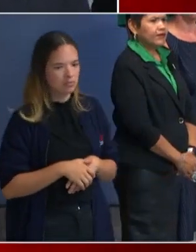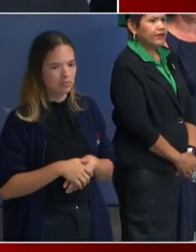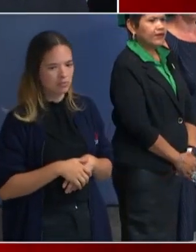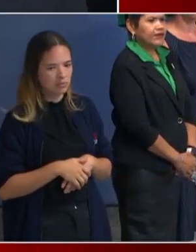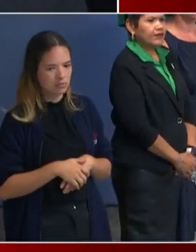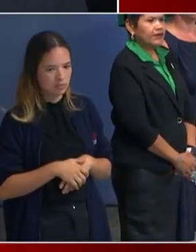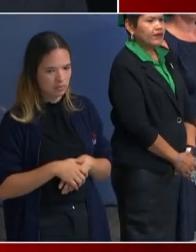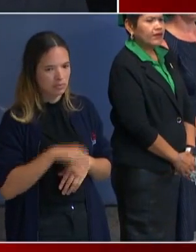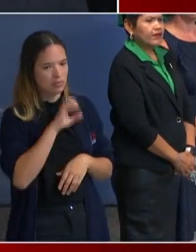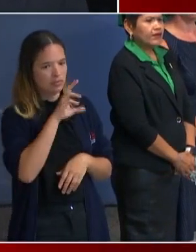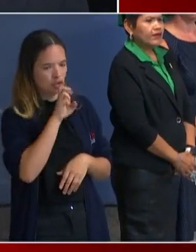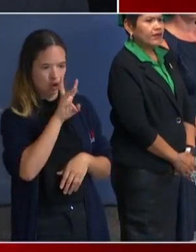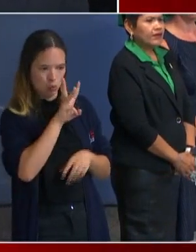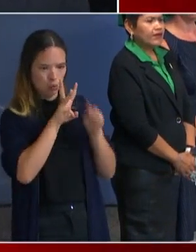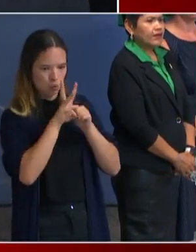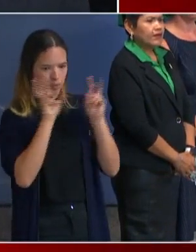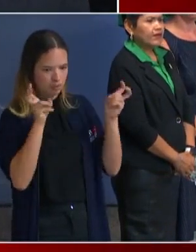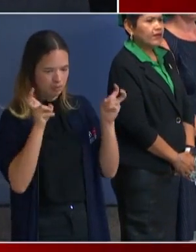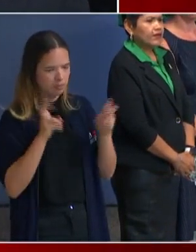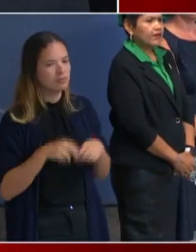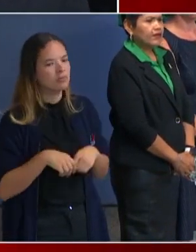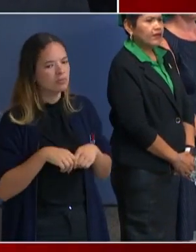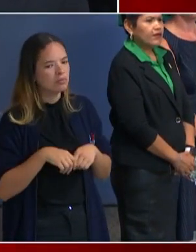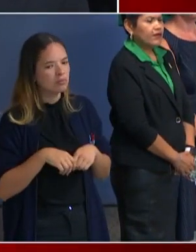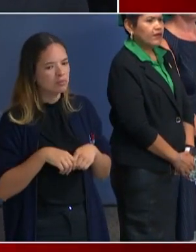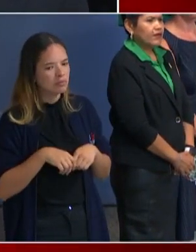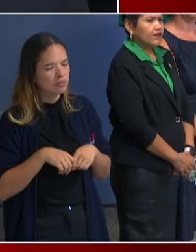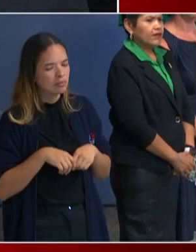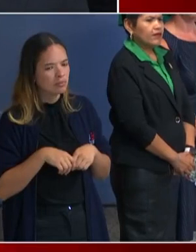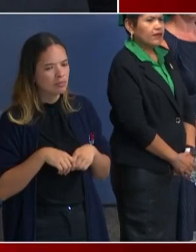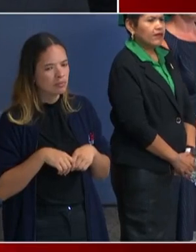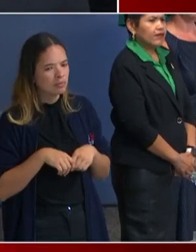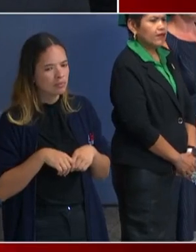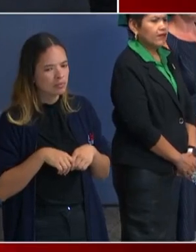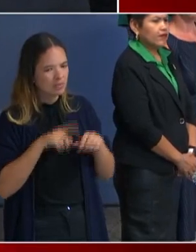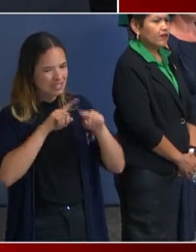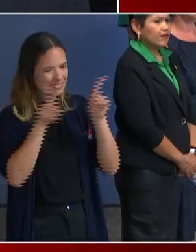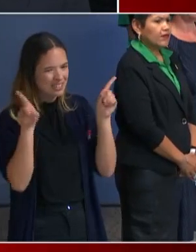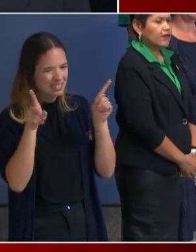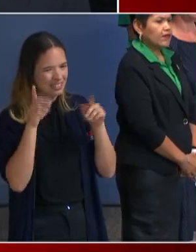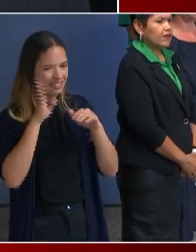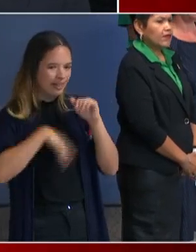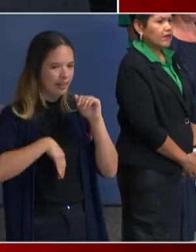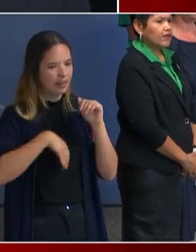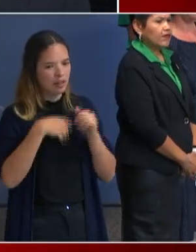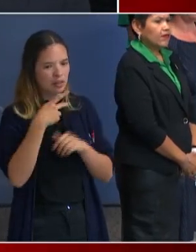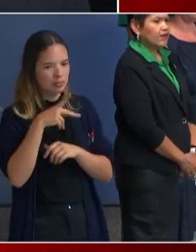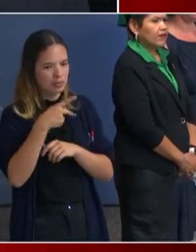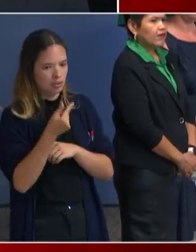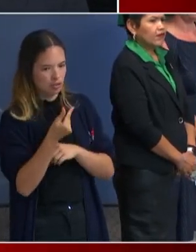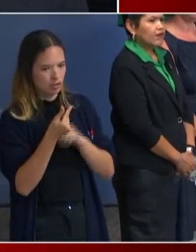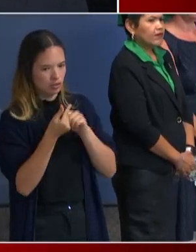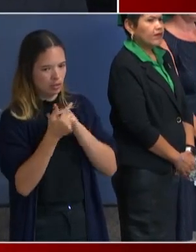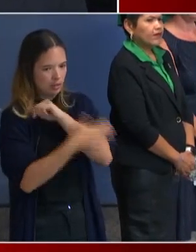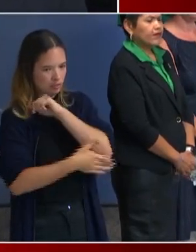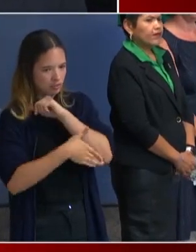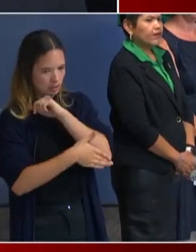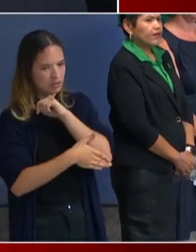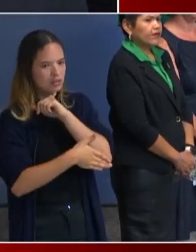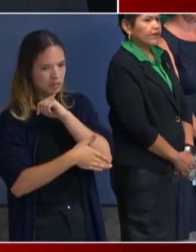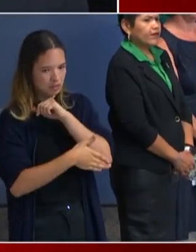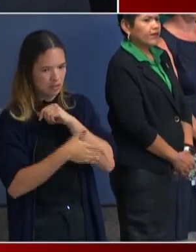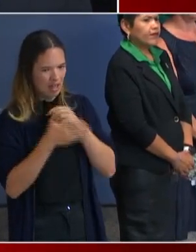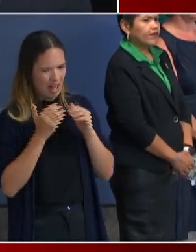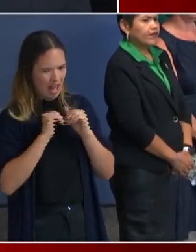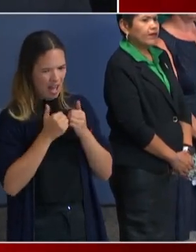Yeah. In the different jurisdictions that you partner with in George's County, some of the questions were, how would this be enforced? Is it just like if a 13-year-old